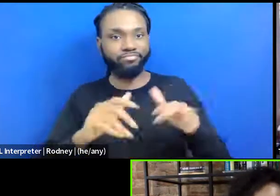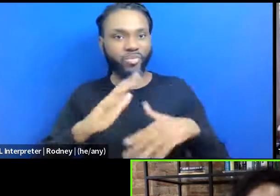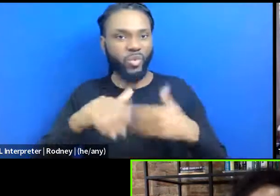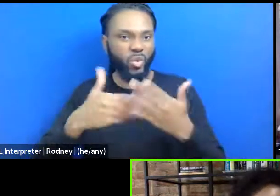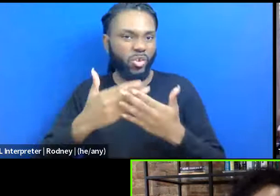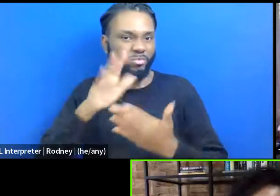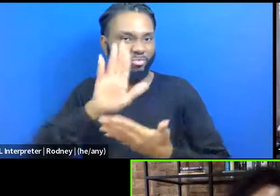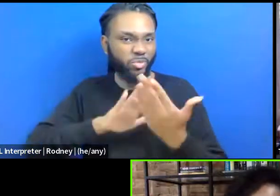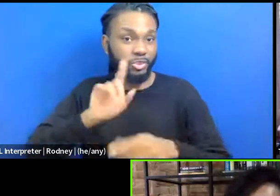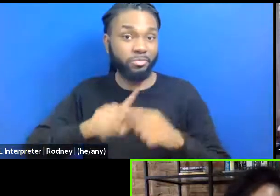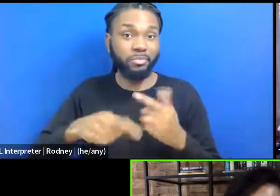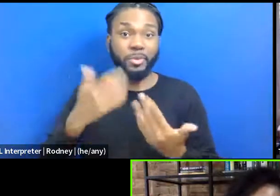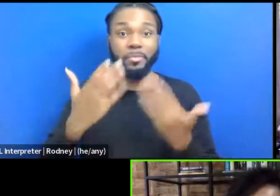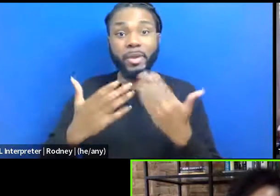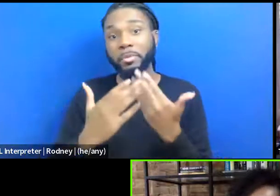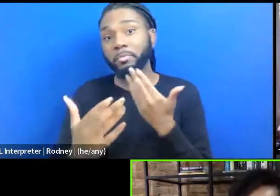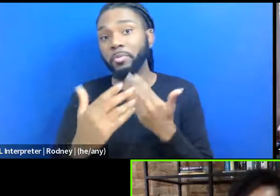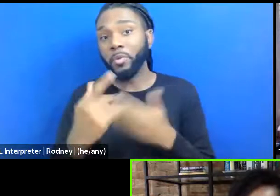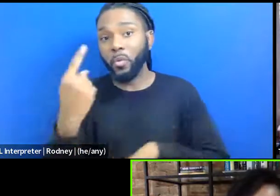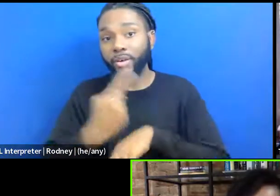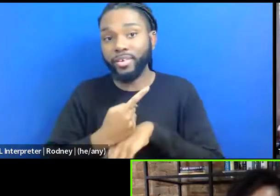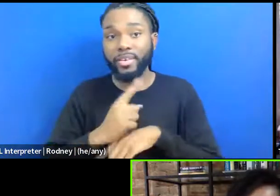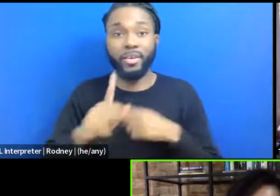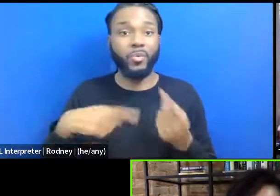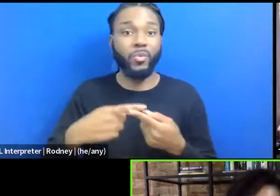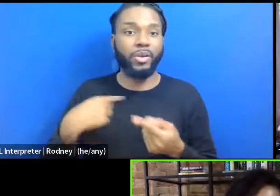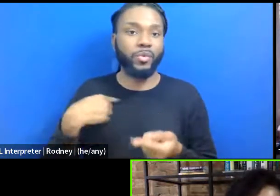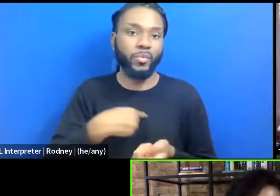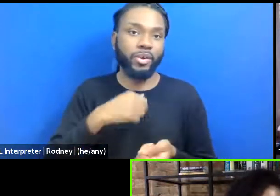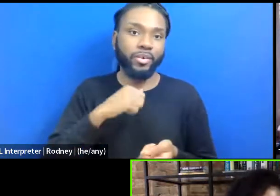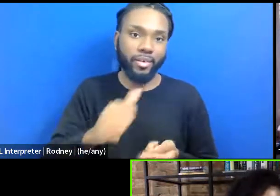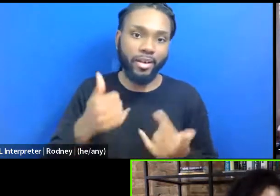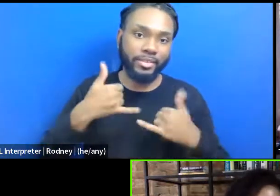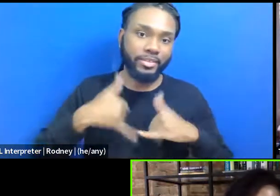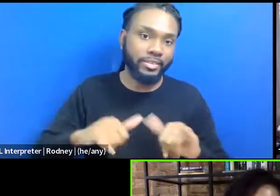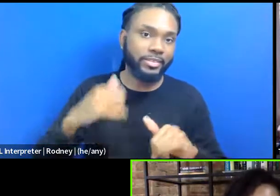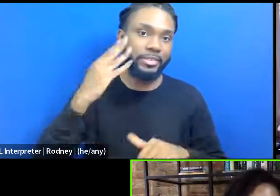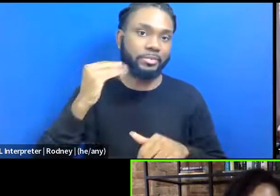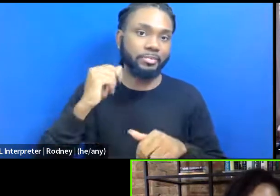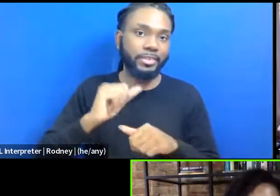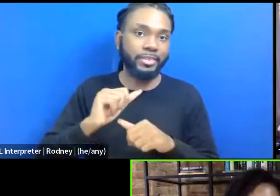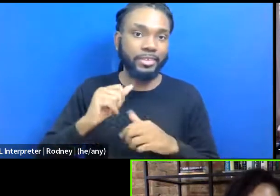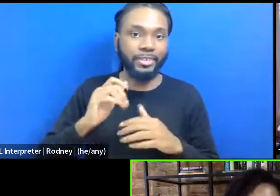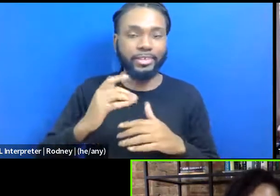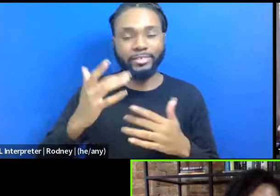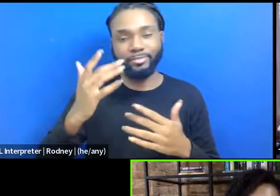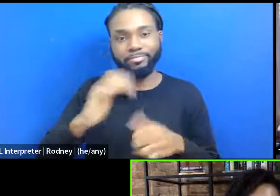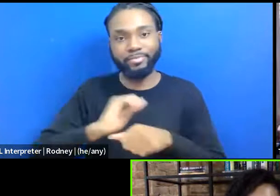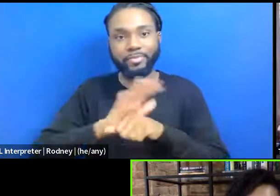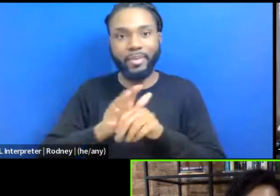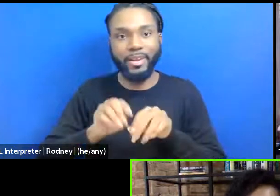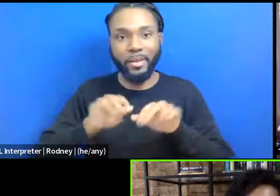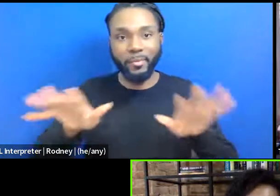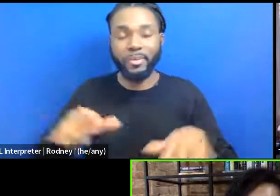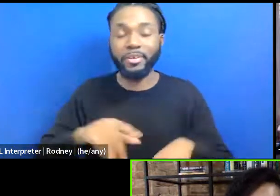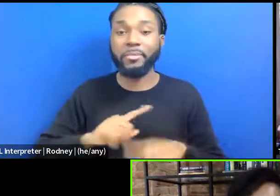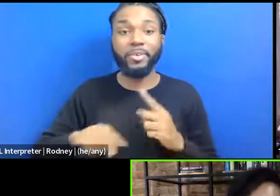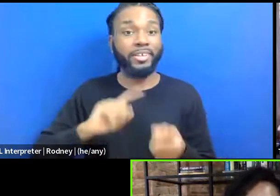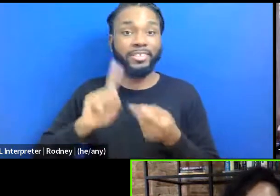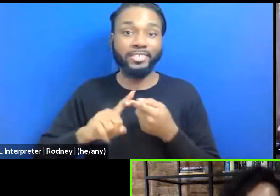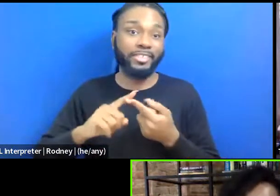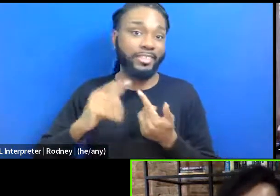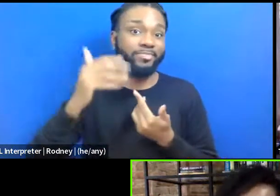maybe one day, you know, when we are not still going through a pandemic, but until then.